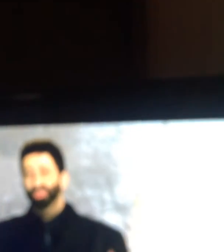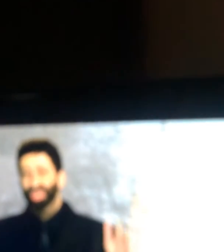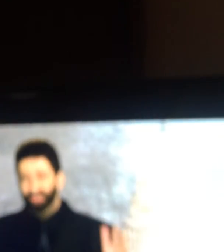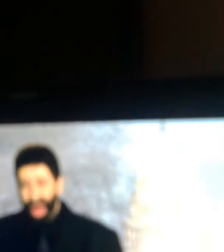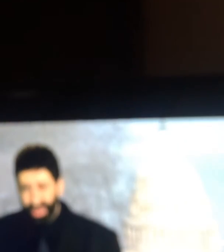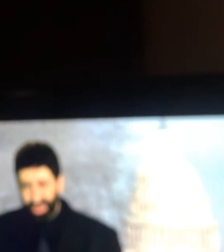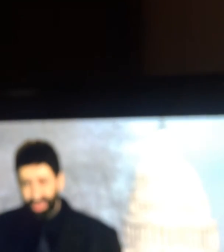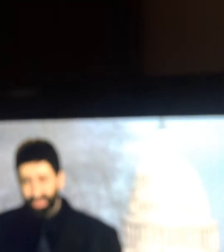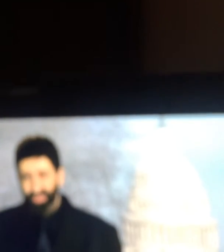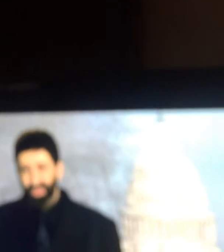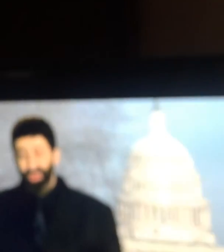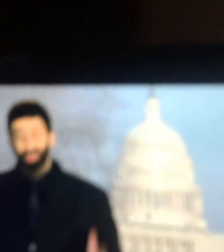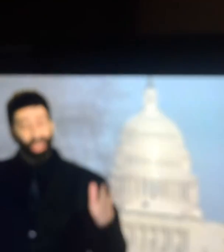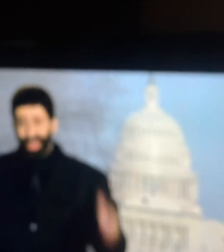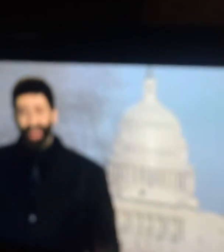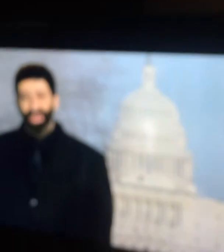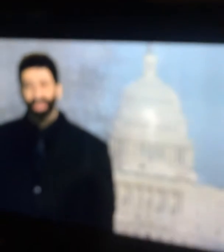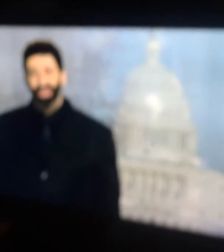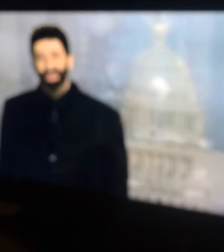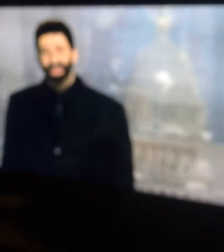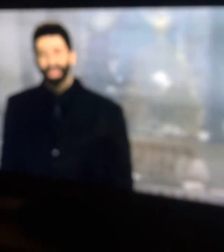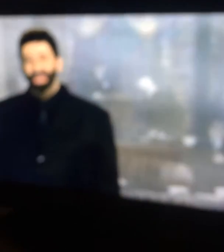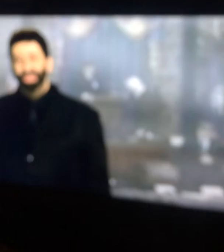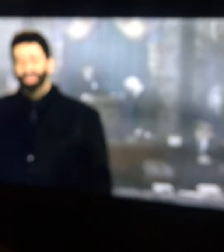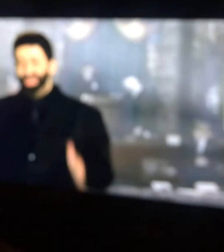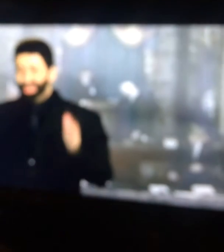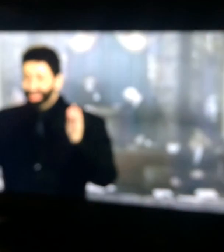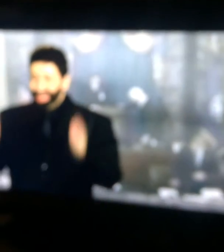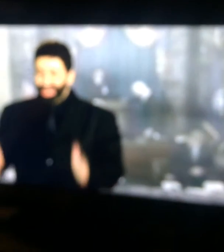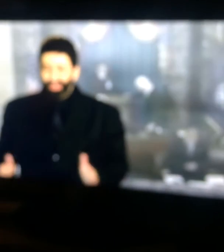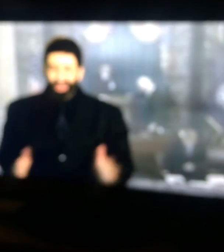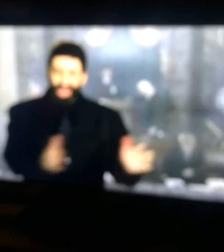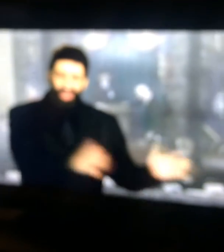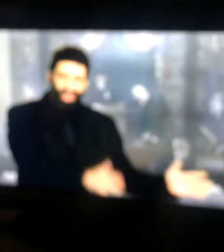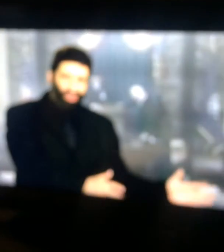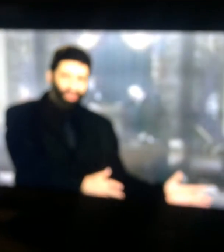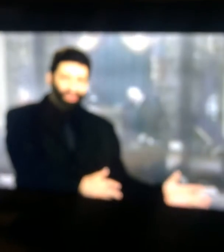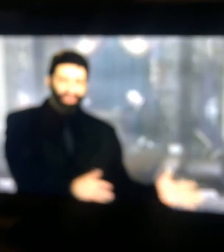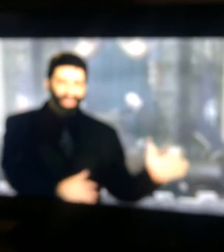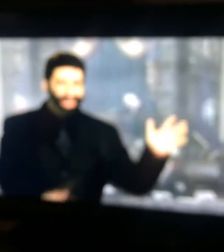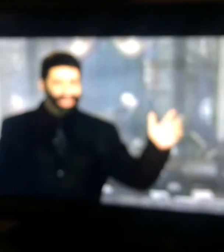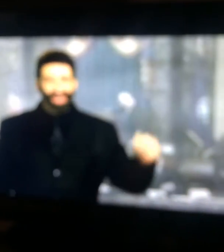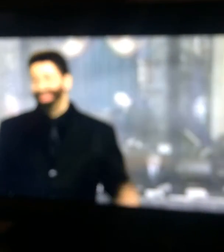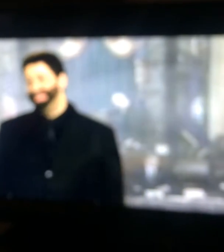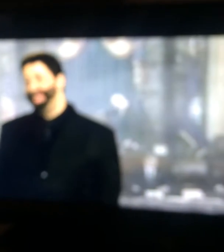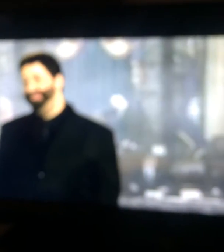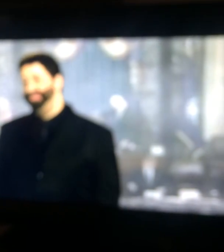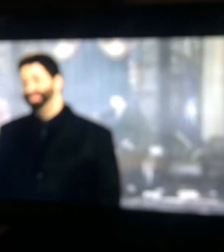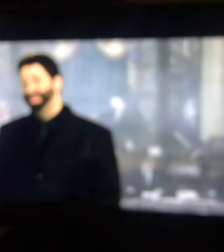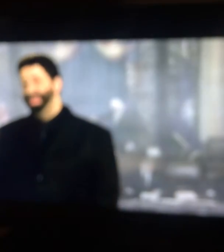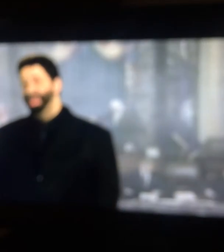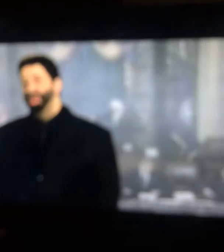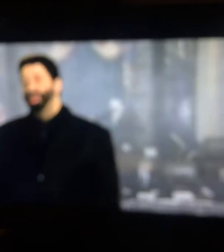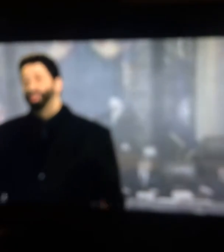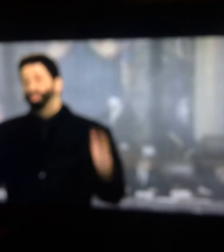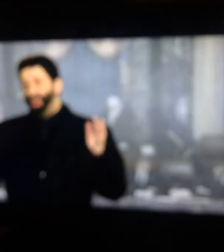official response to the calamity. So this links up with ancient Israel in Isaiah 9-10.